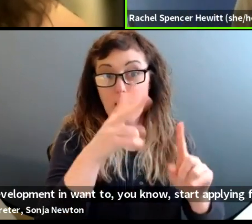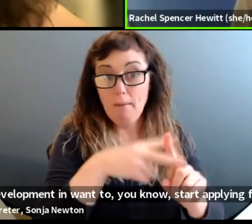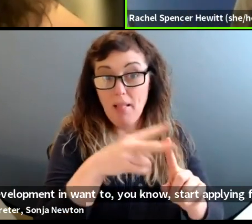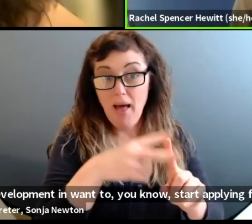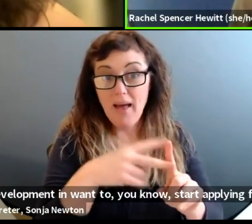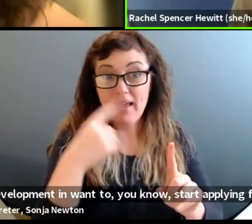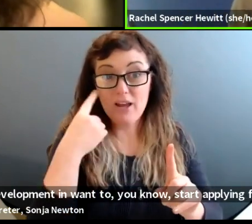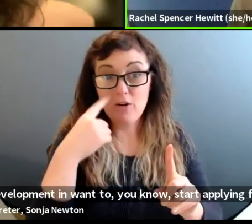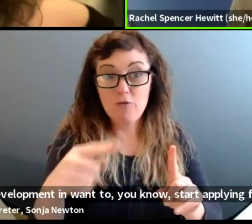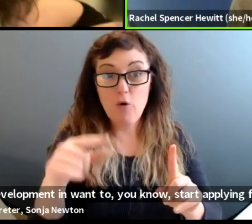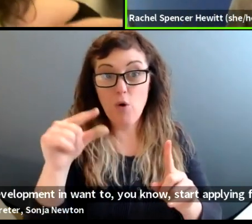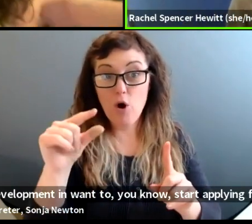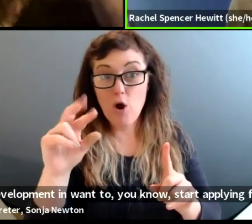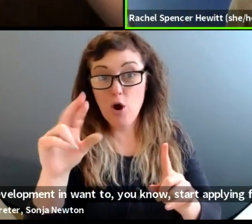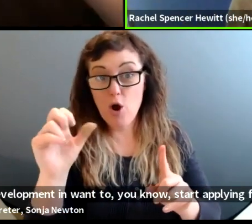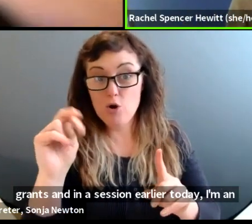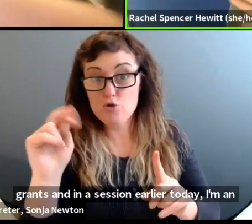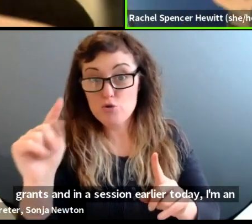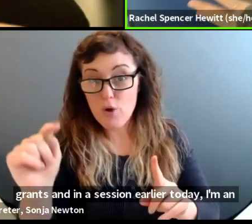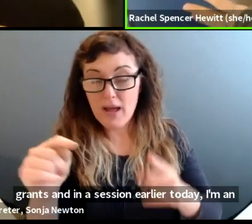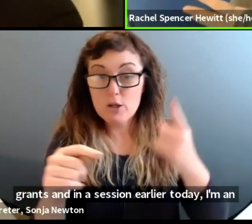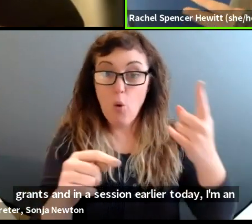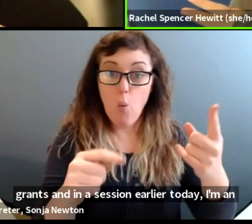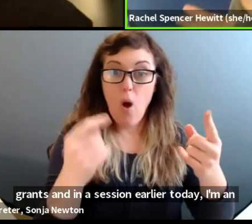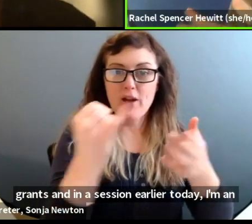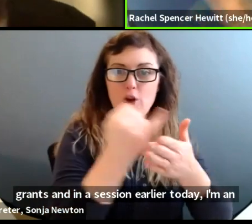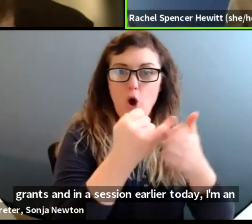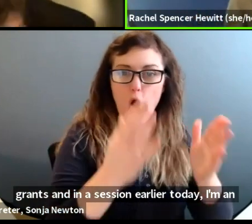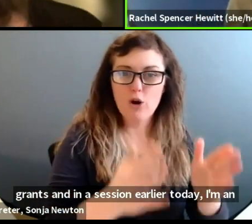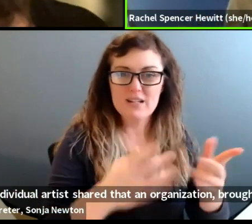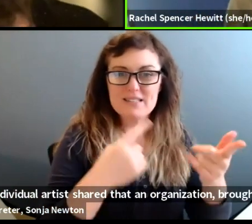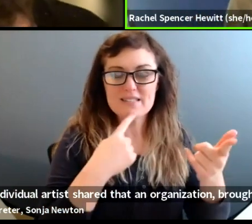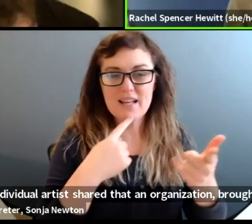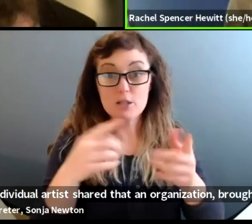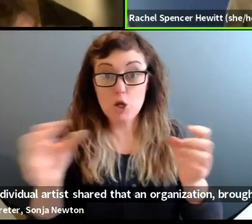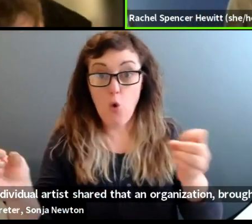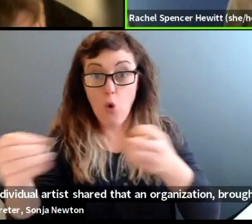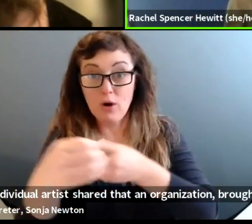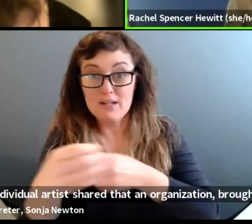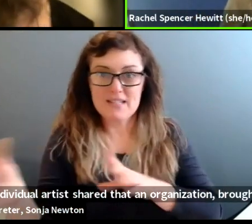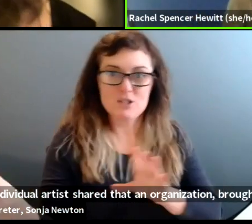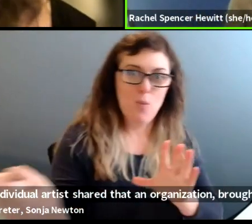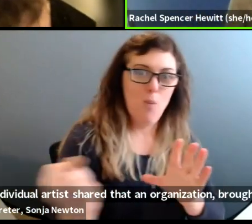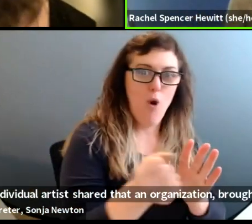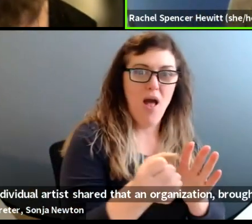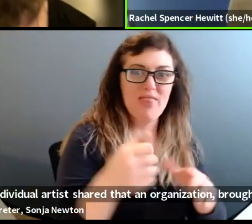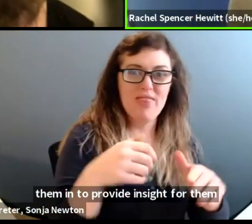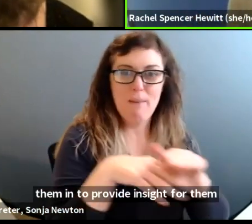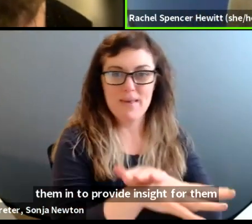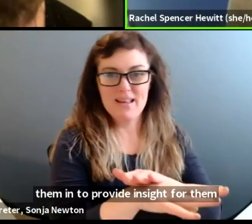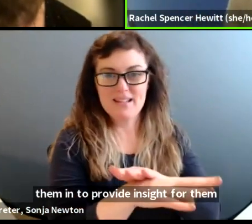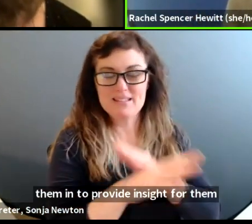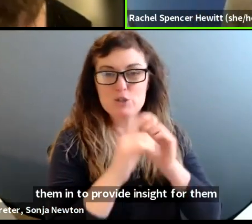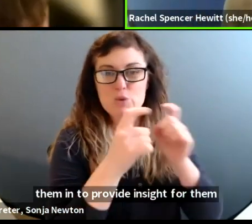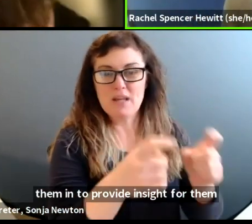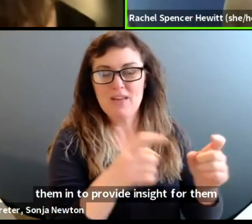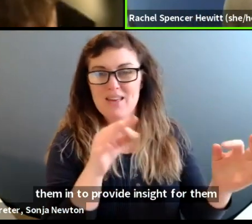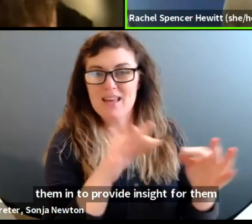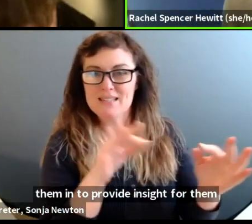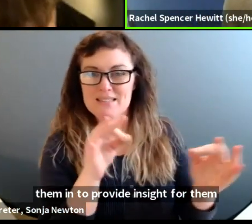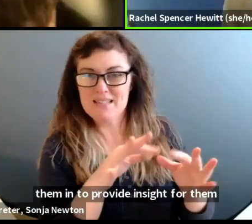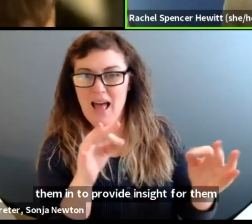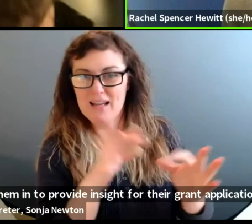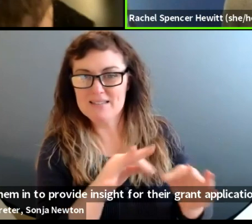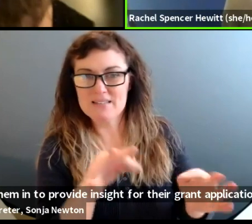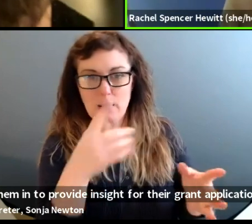today, um, an individual artist shared that an organization brought them in to provide insight for their grant application because they were not